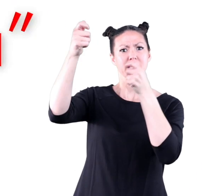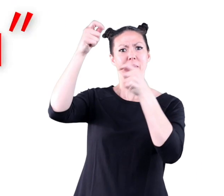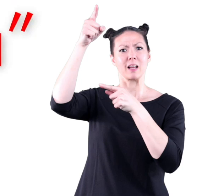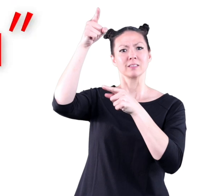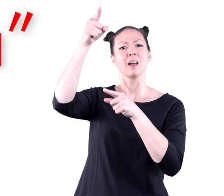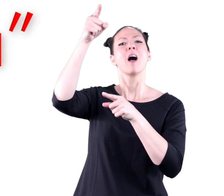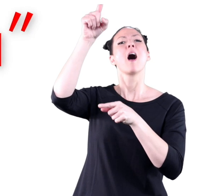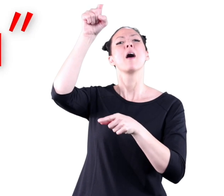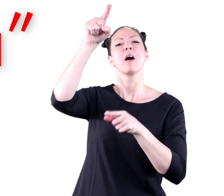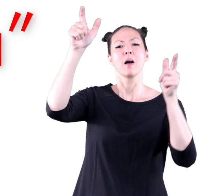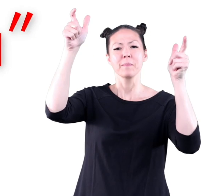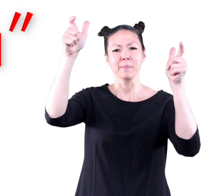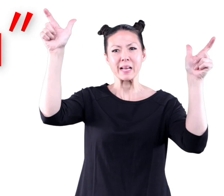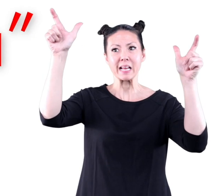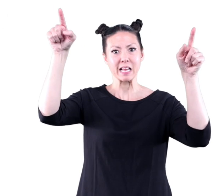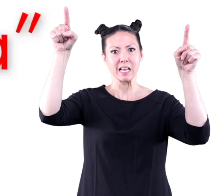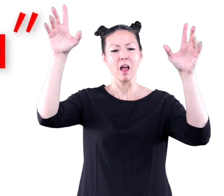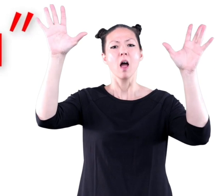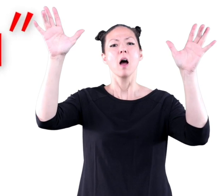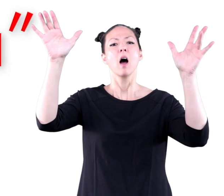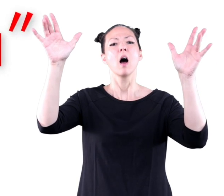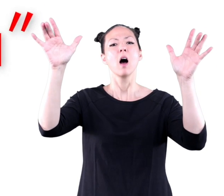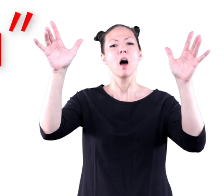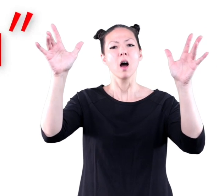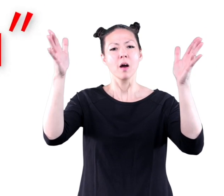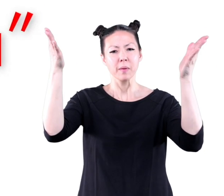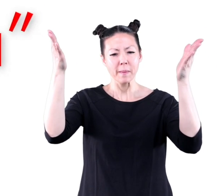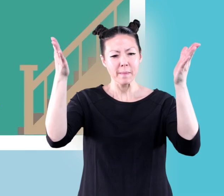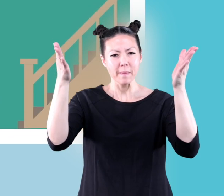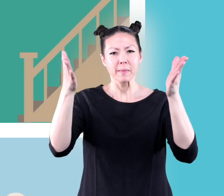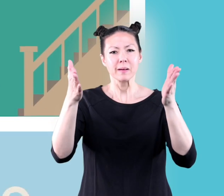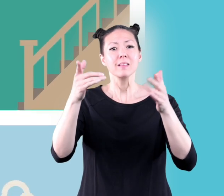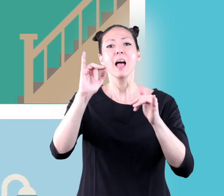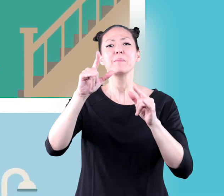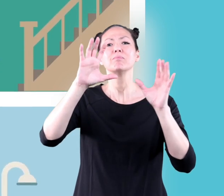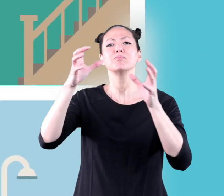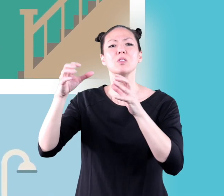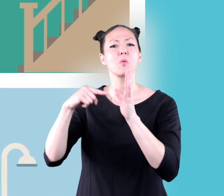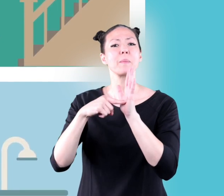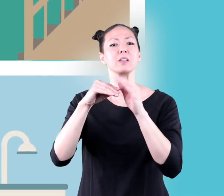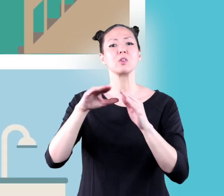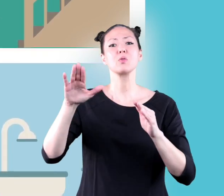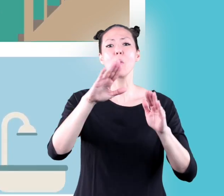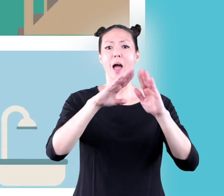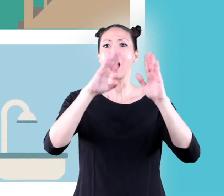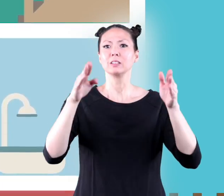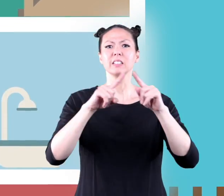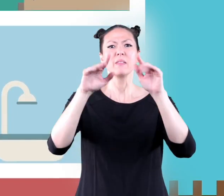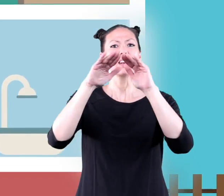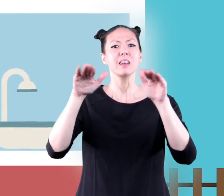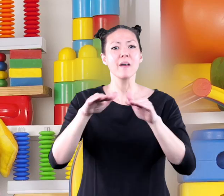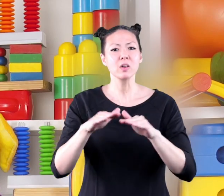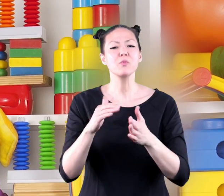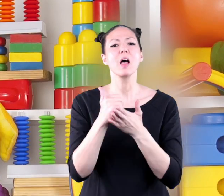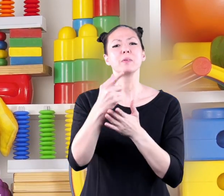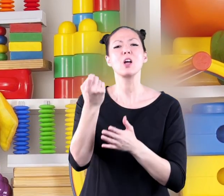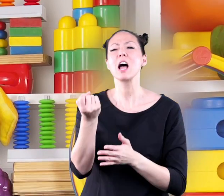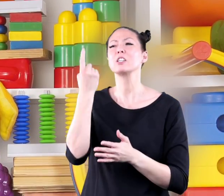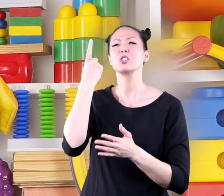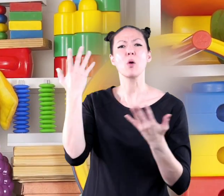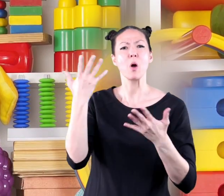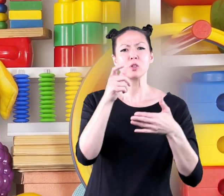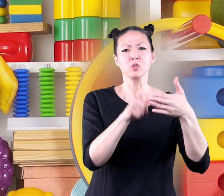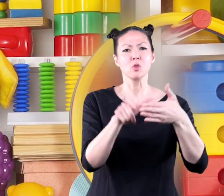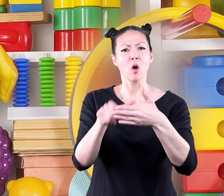top is the biggest because it represents the biggest group this level could represent your house to help you